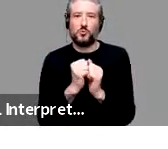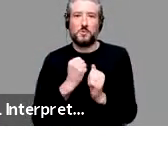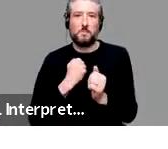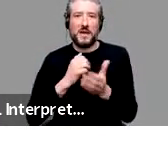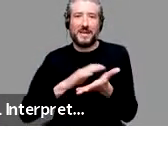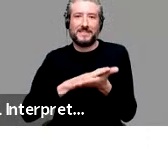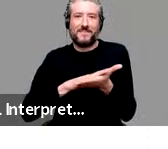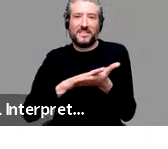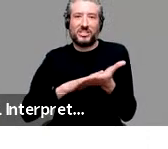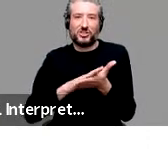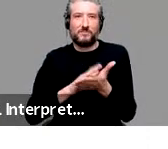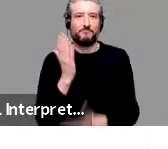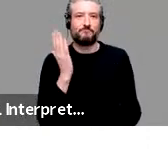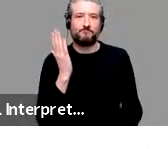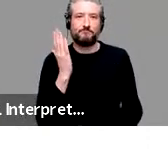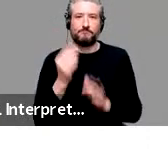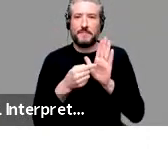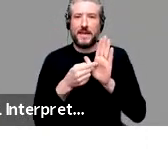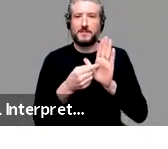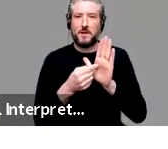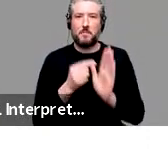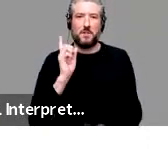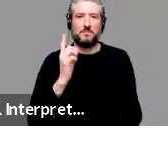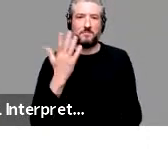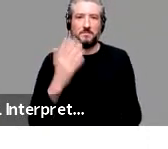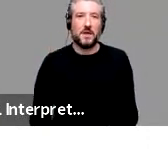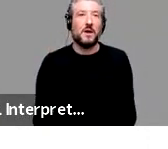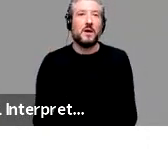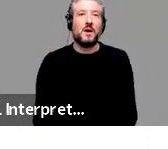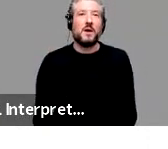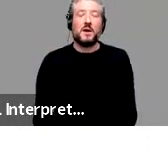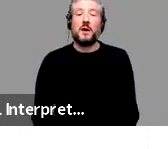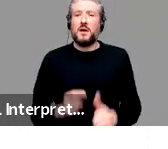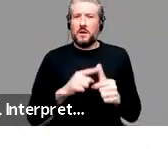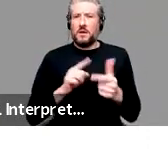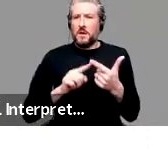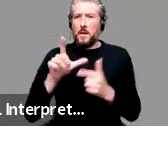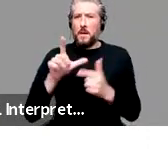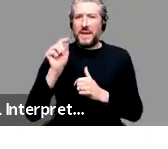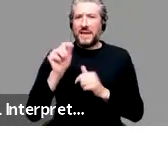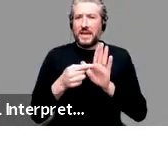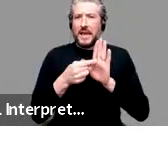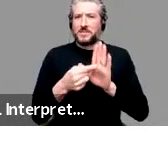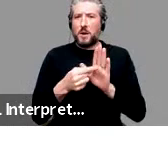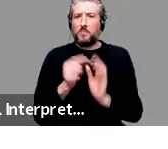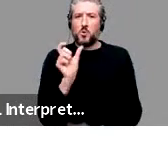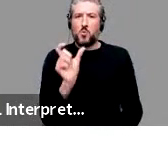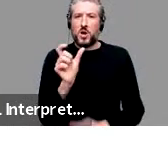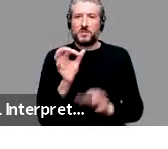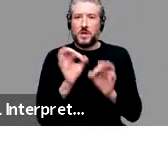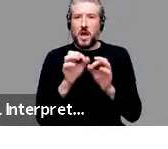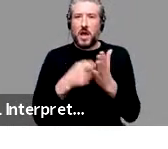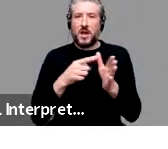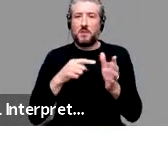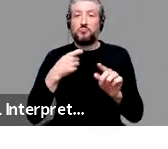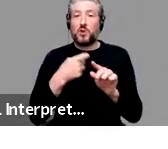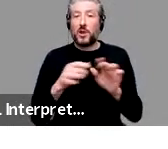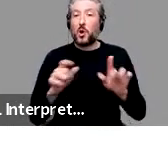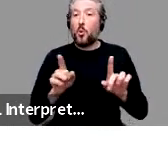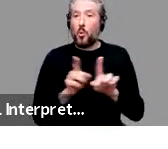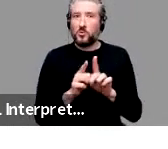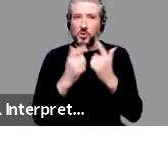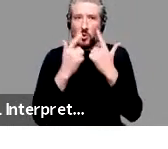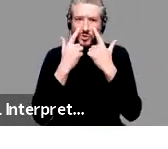are all constructions. So let's look at the word break and consider it cross linguistically. So Cliff pie,